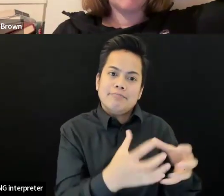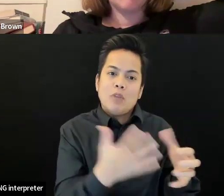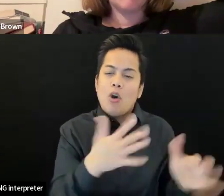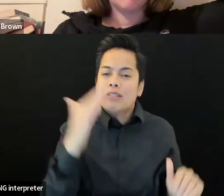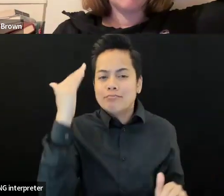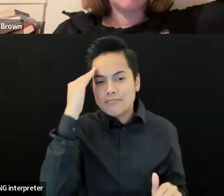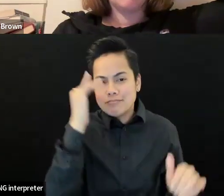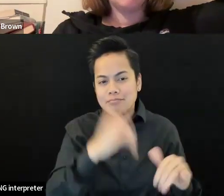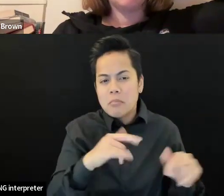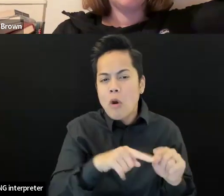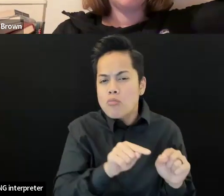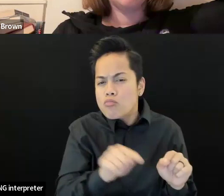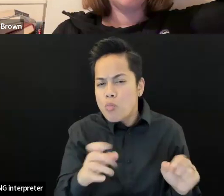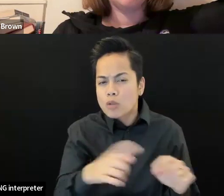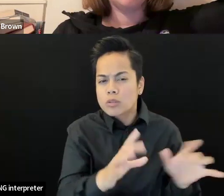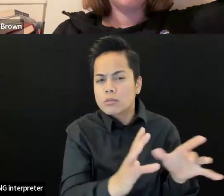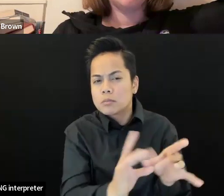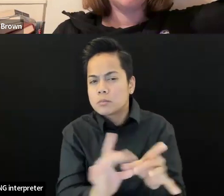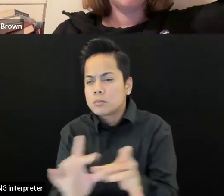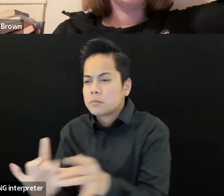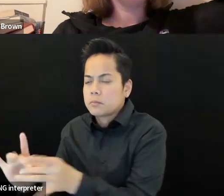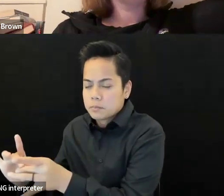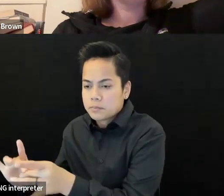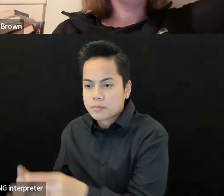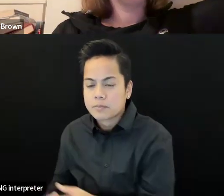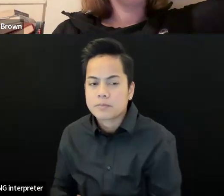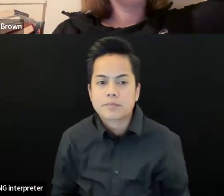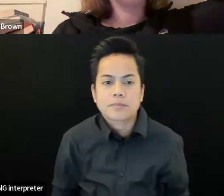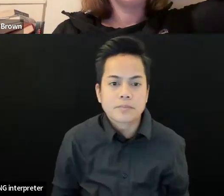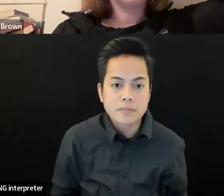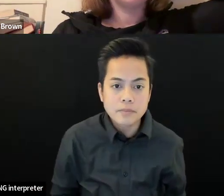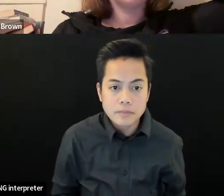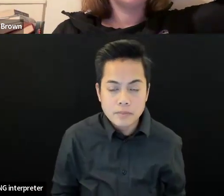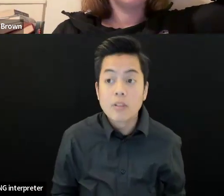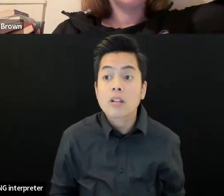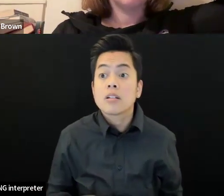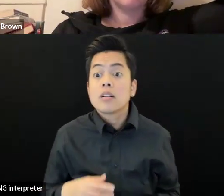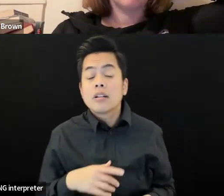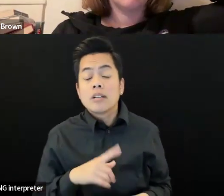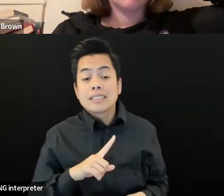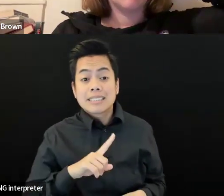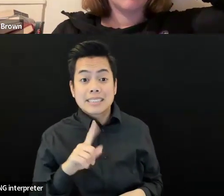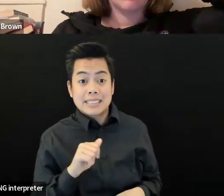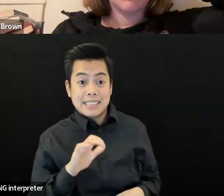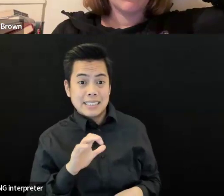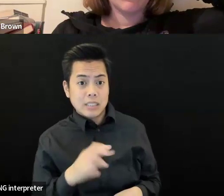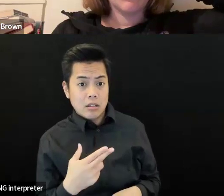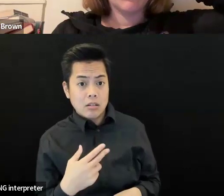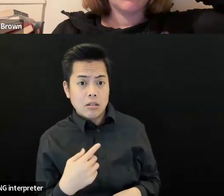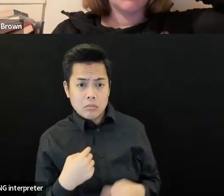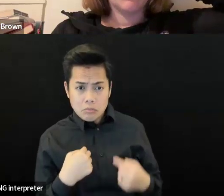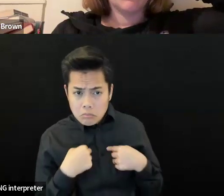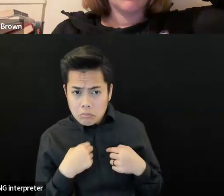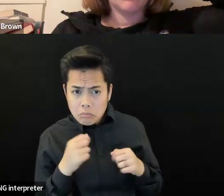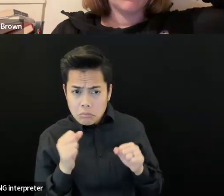brief follow-up to that same topic or should I wait in line for the next? We have two more hands raised. So if you can do a 30 second